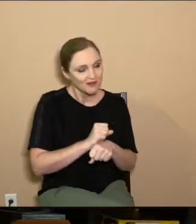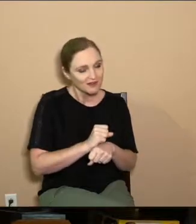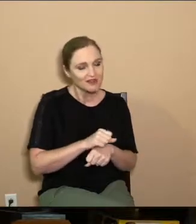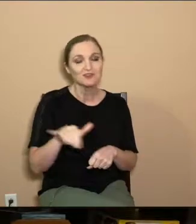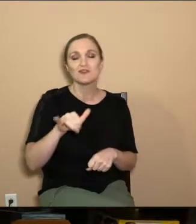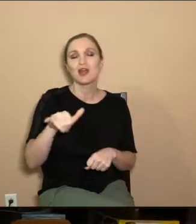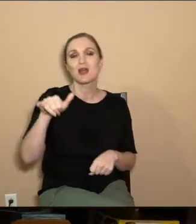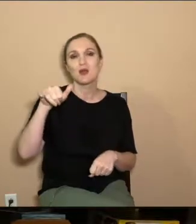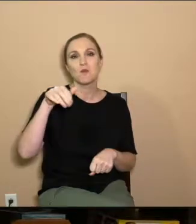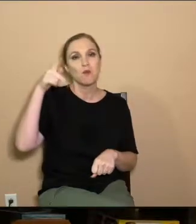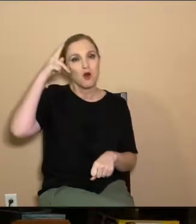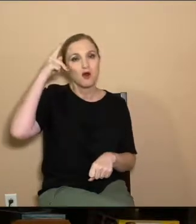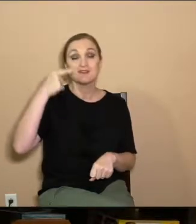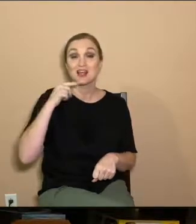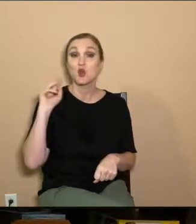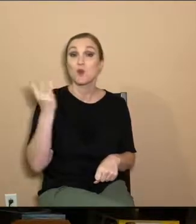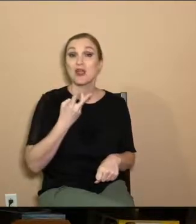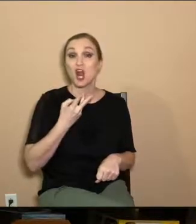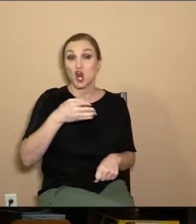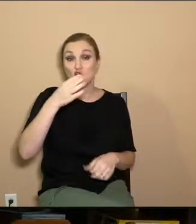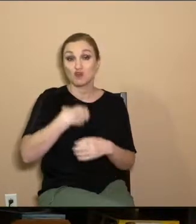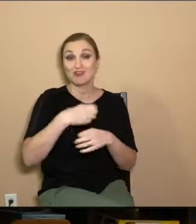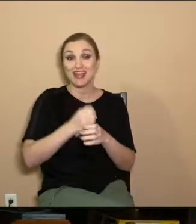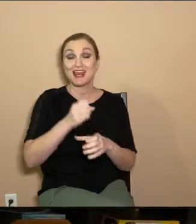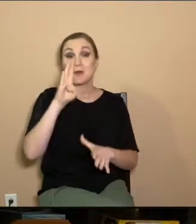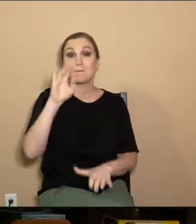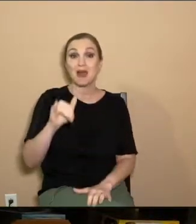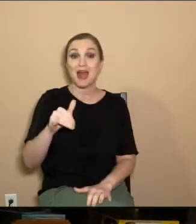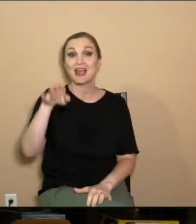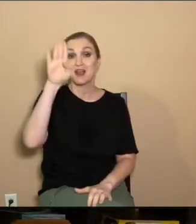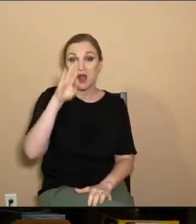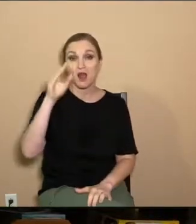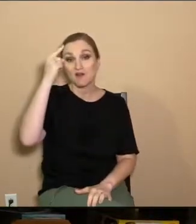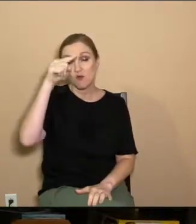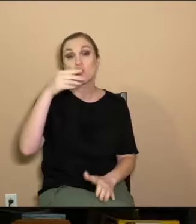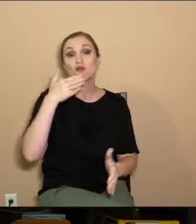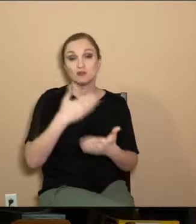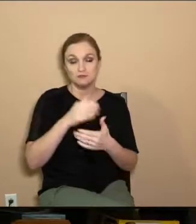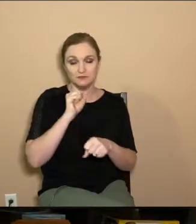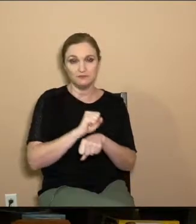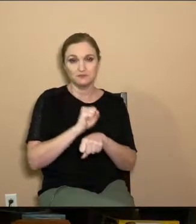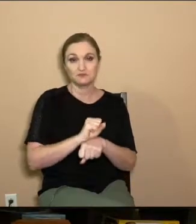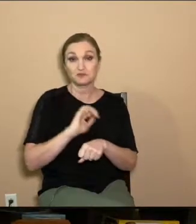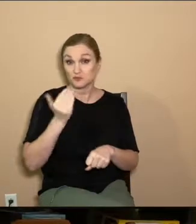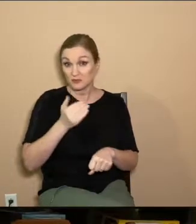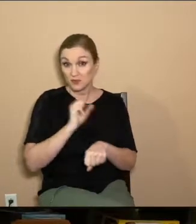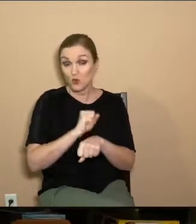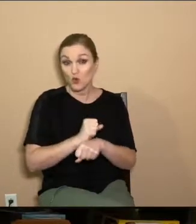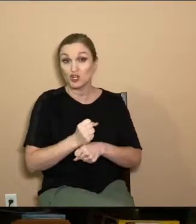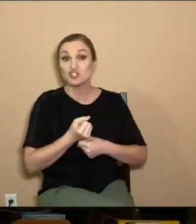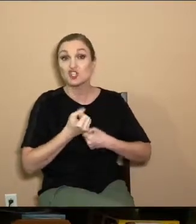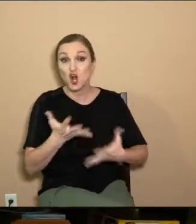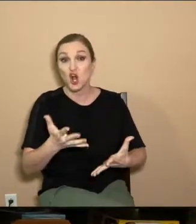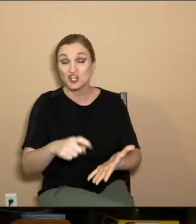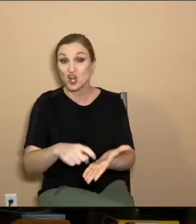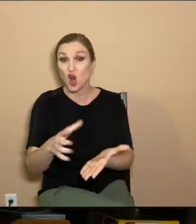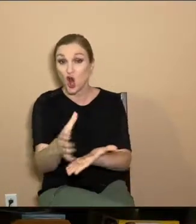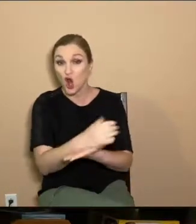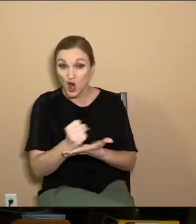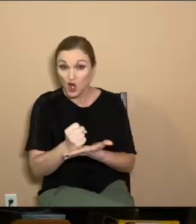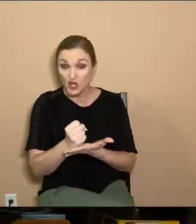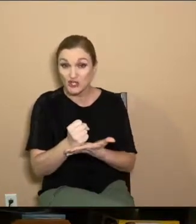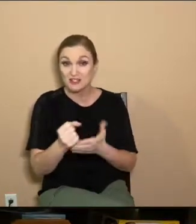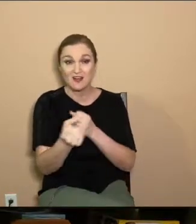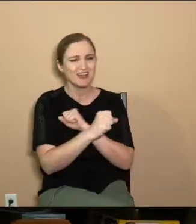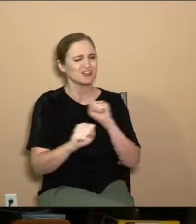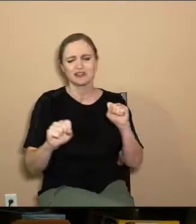said, we're God's workmanship created for good works. Do our works cause us to earn our salvation like a